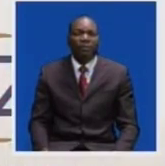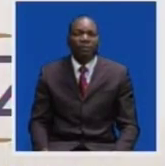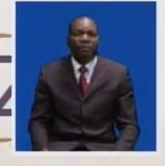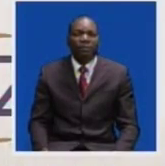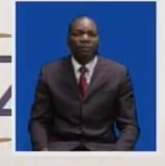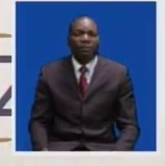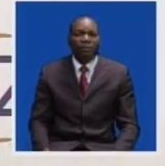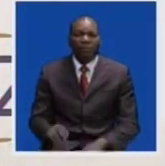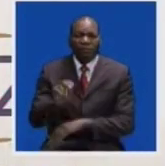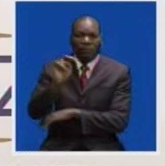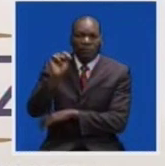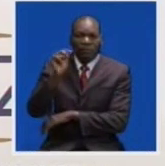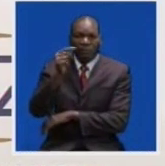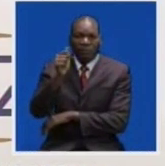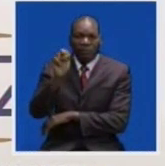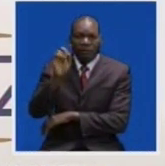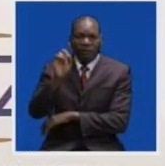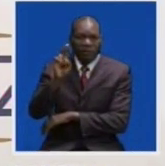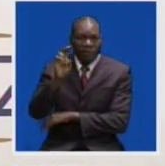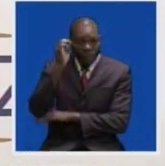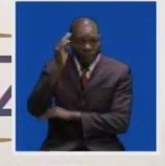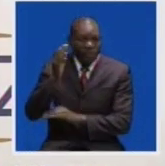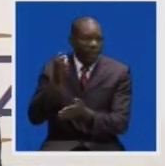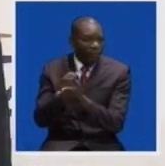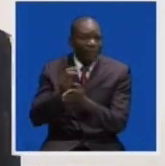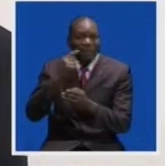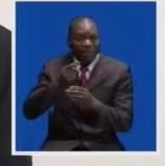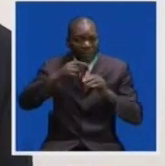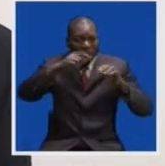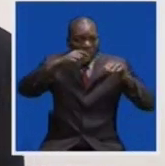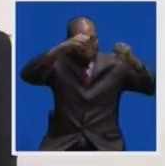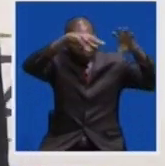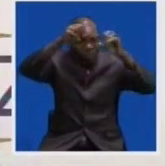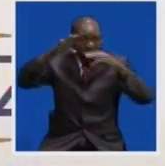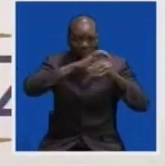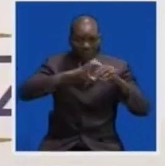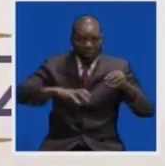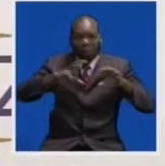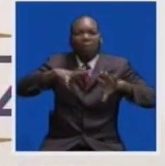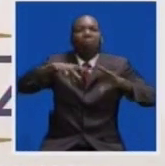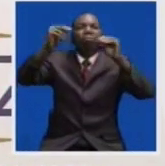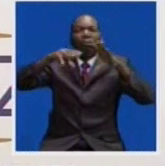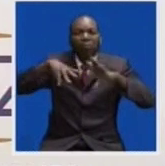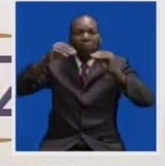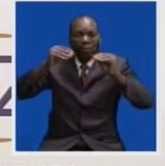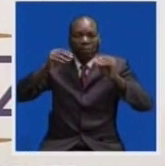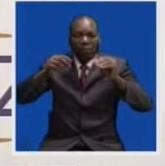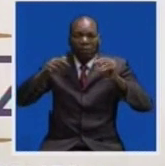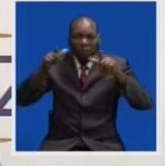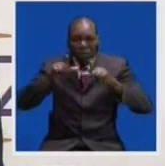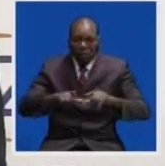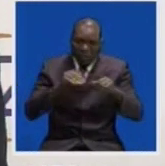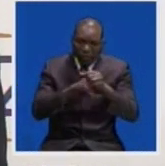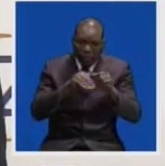Finance Minister Walyang Nandu says load shedding by ZESCO, low investments and climate change pose a